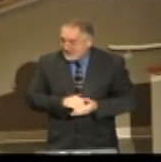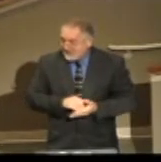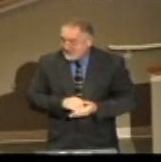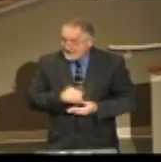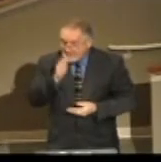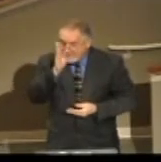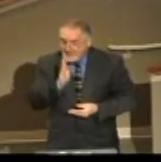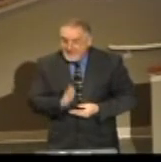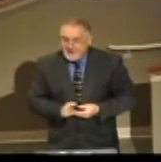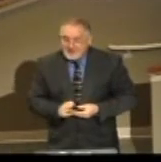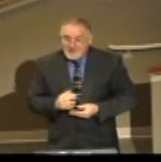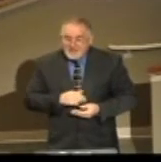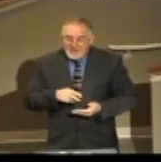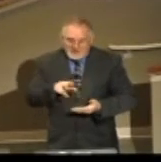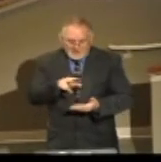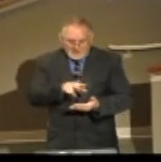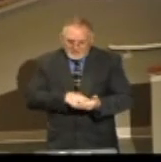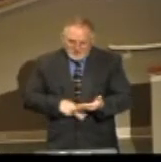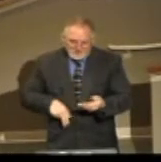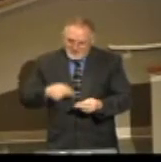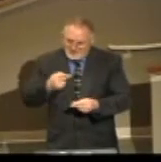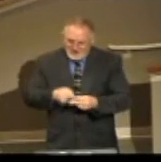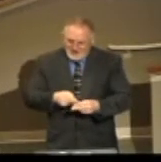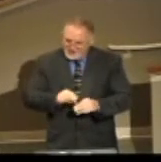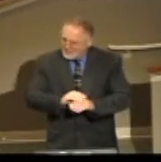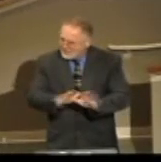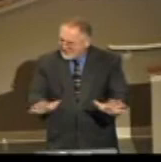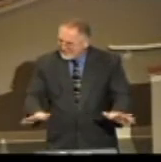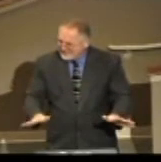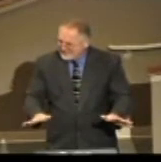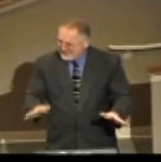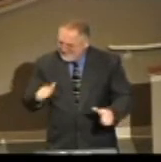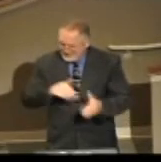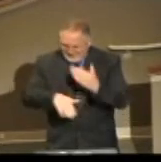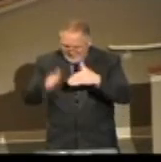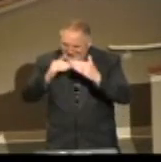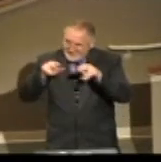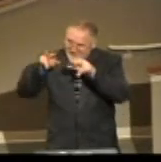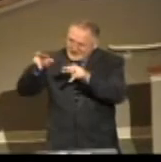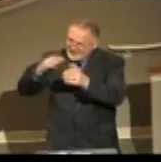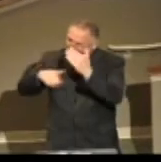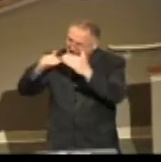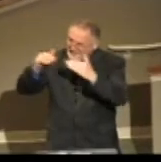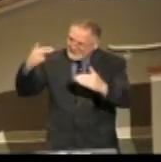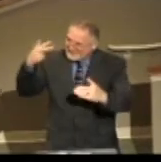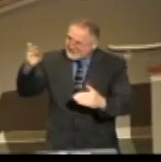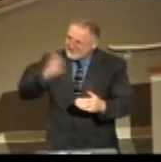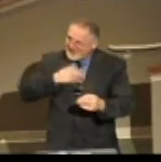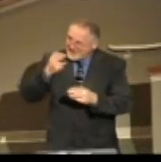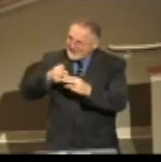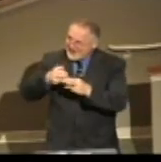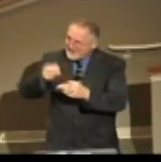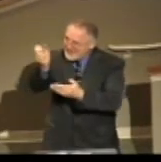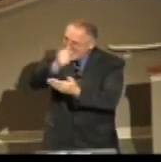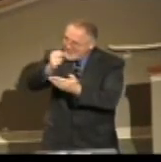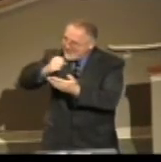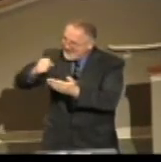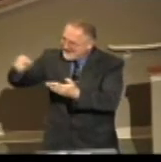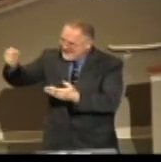God. I can read my title clear this morning. Amen? Glory to God. I can look in the heavens and I see my name there written